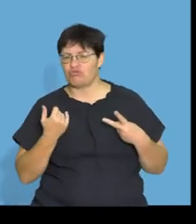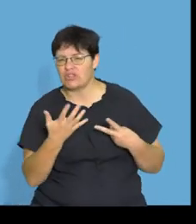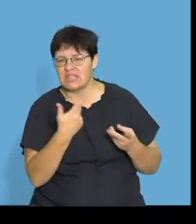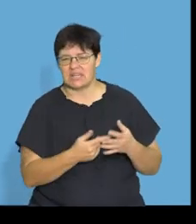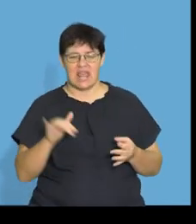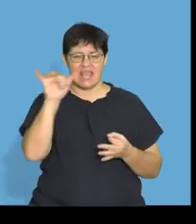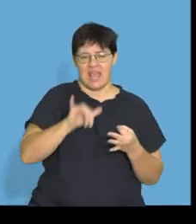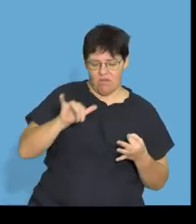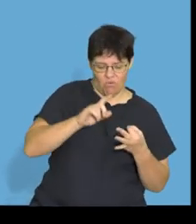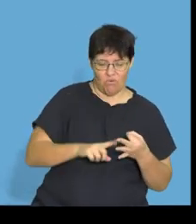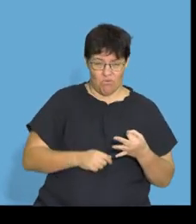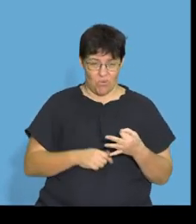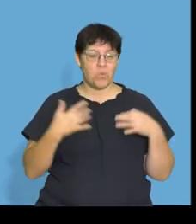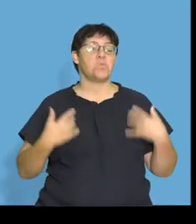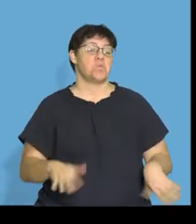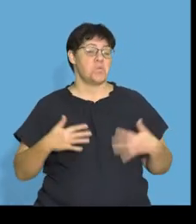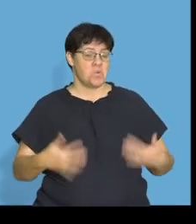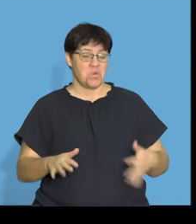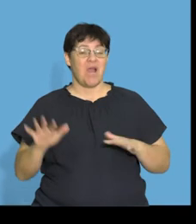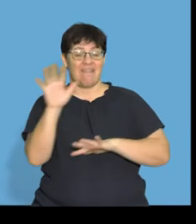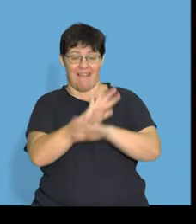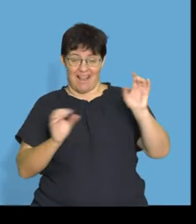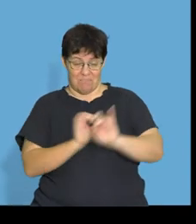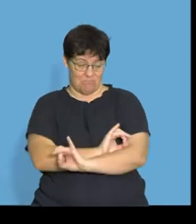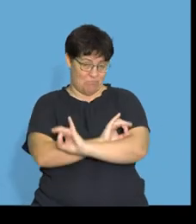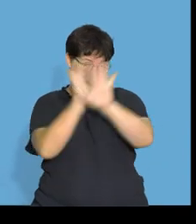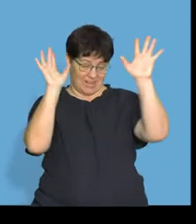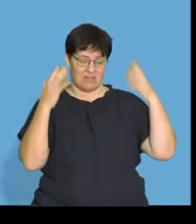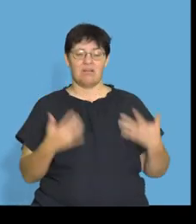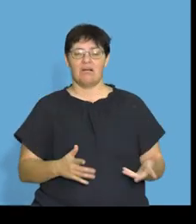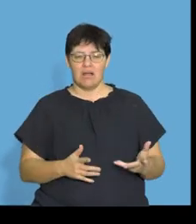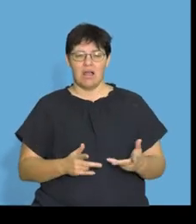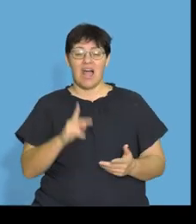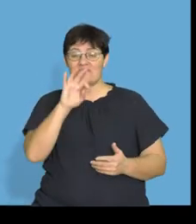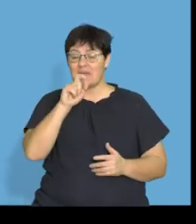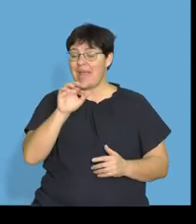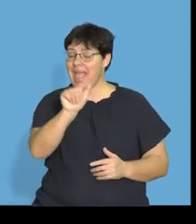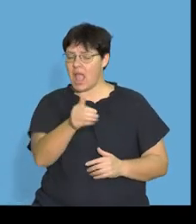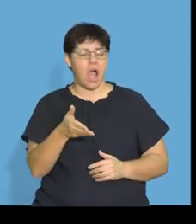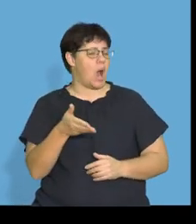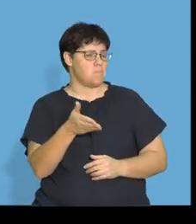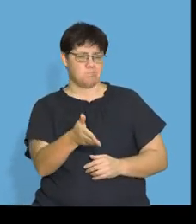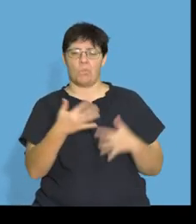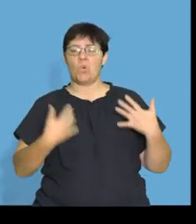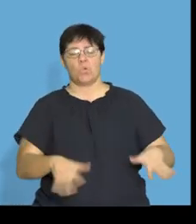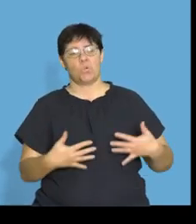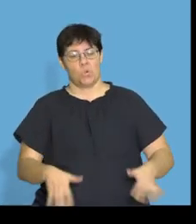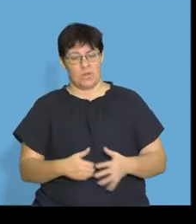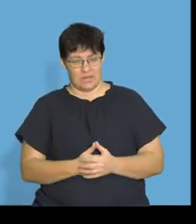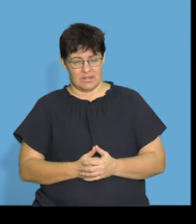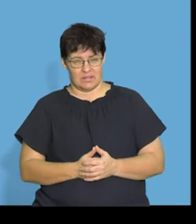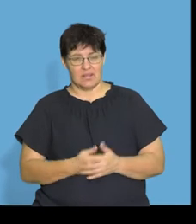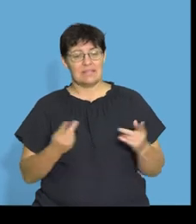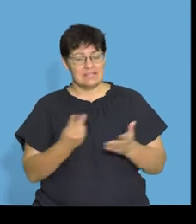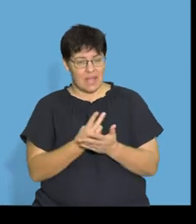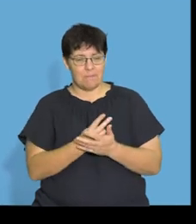the greens, and the yellows, right? Those are really, really bright colors. Those are filled with vitamin A. And they also have